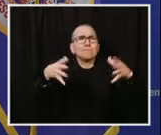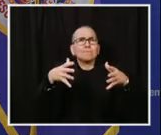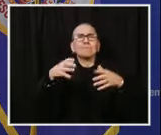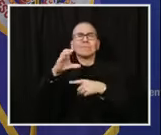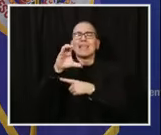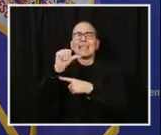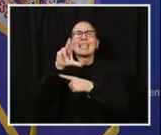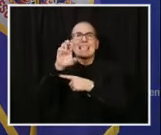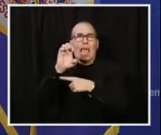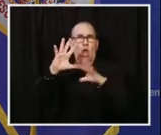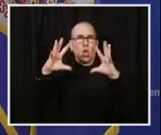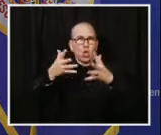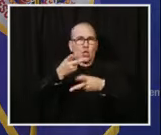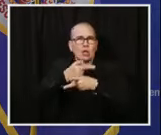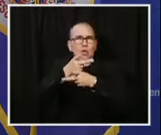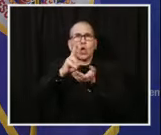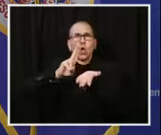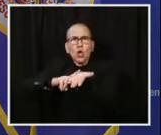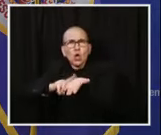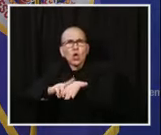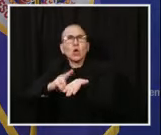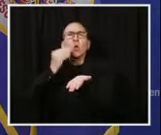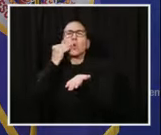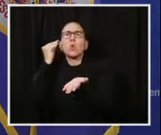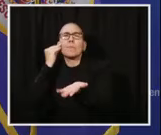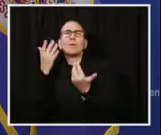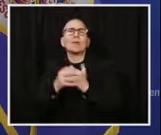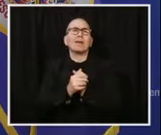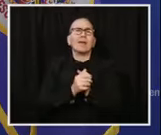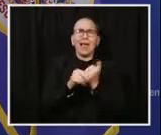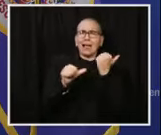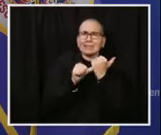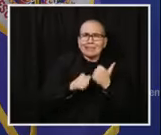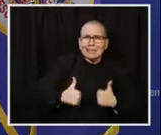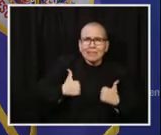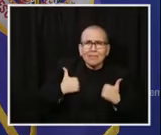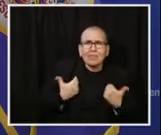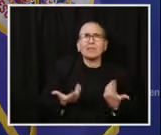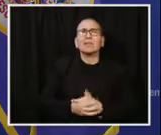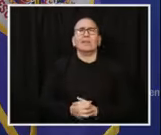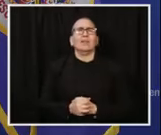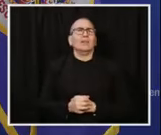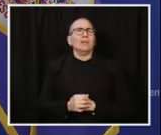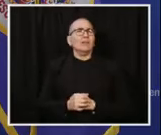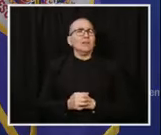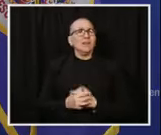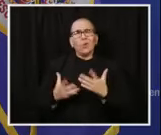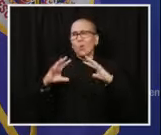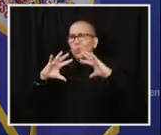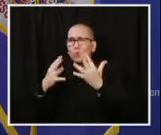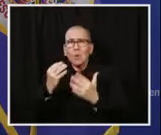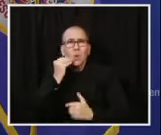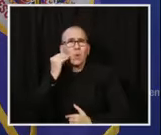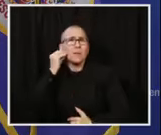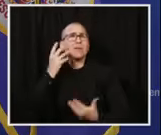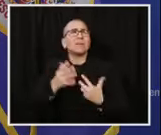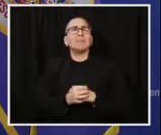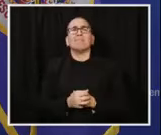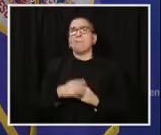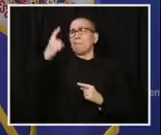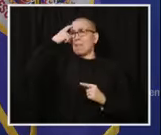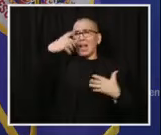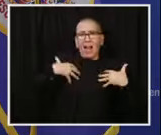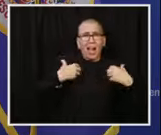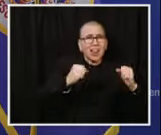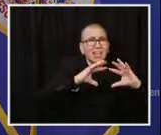nursing homes, but also about assisted living facilities, group homes, mental health and substance abuse treatment facilities, and the